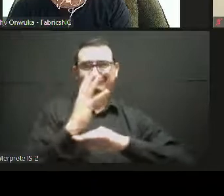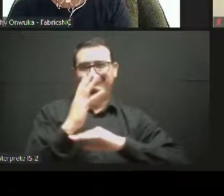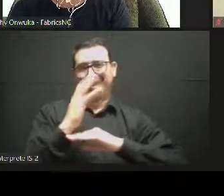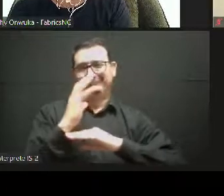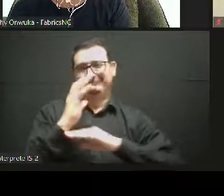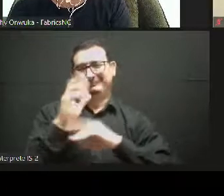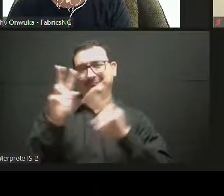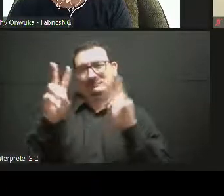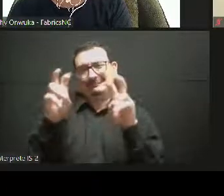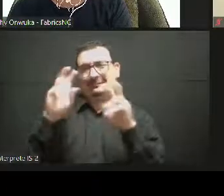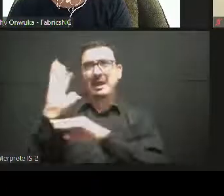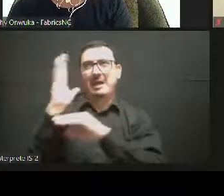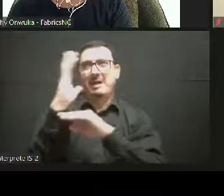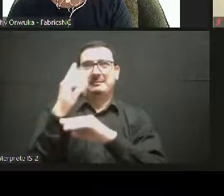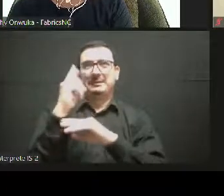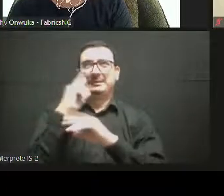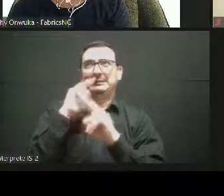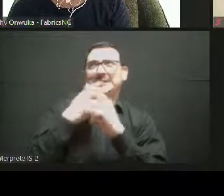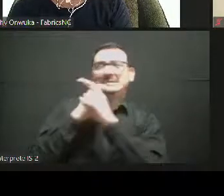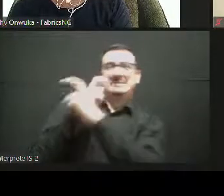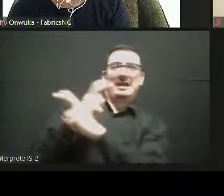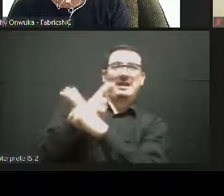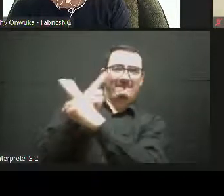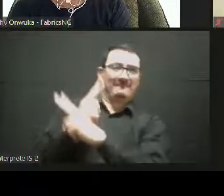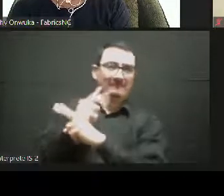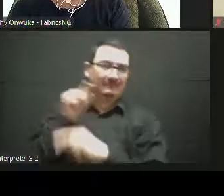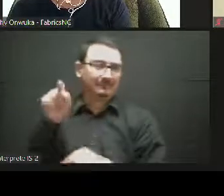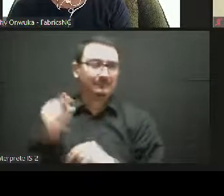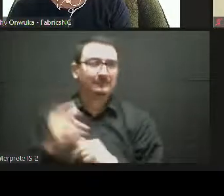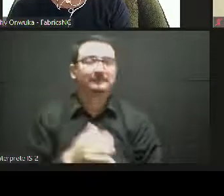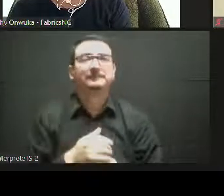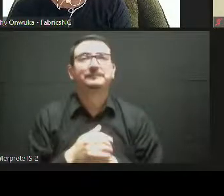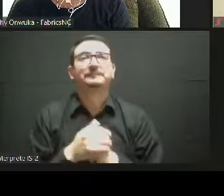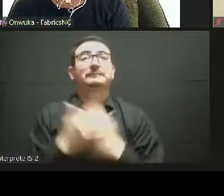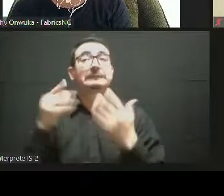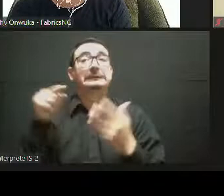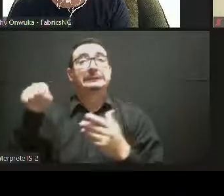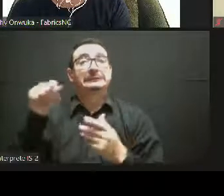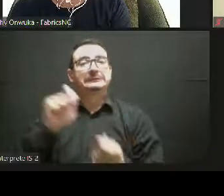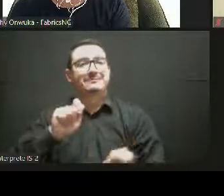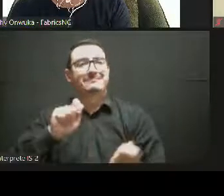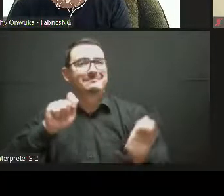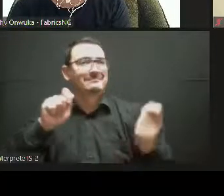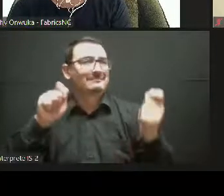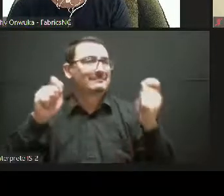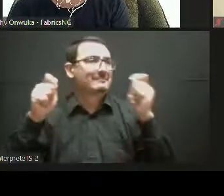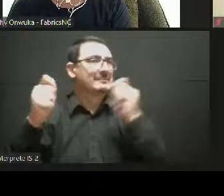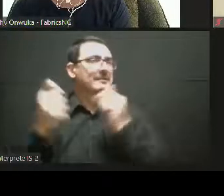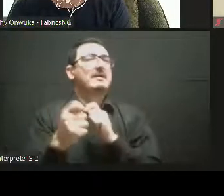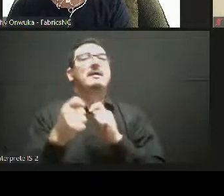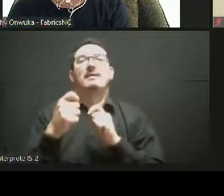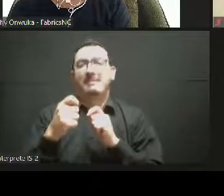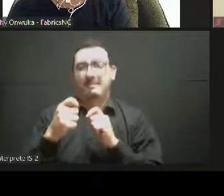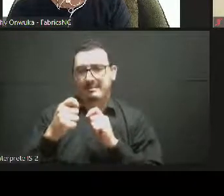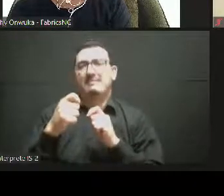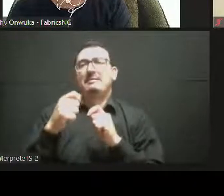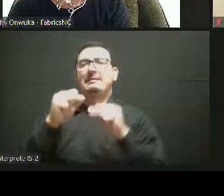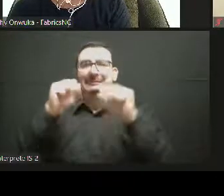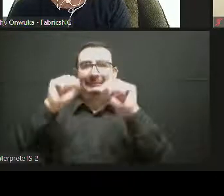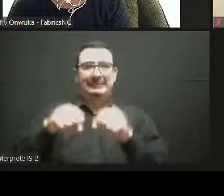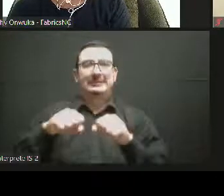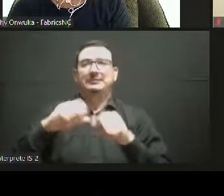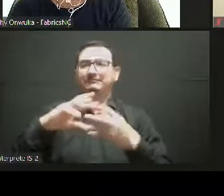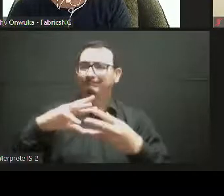sector to adopt and to exchange partnerships and research focuses